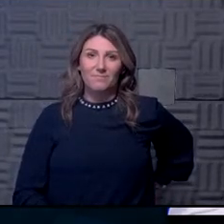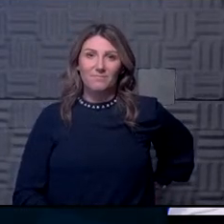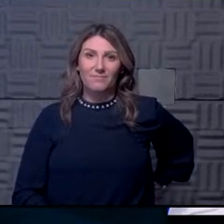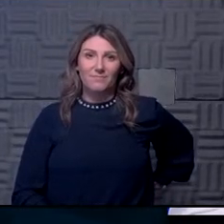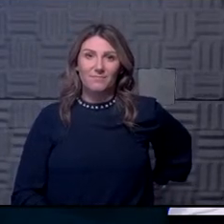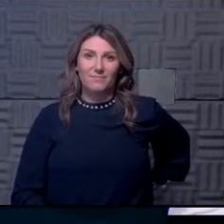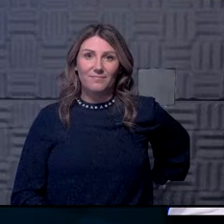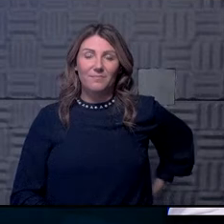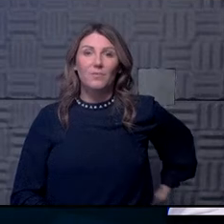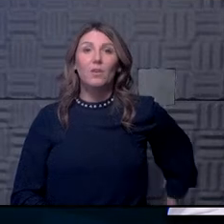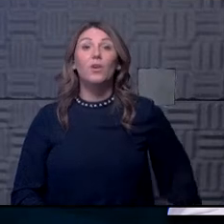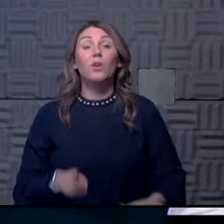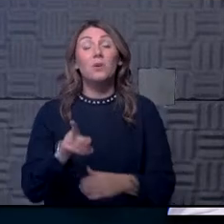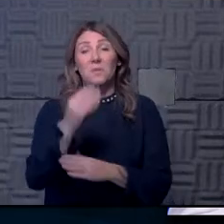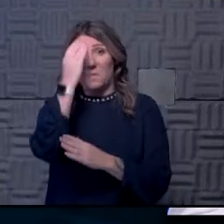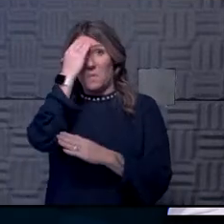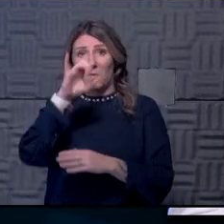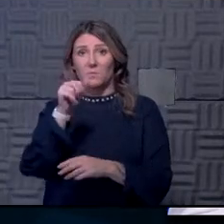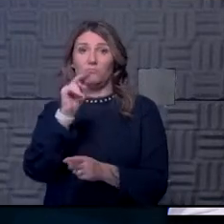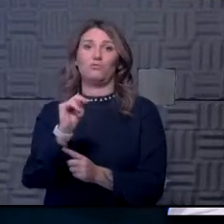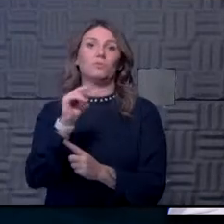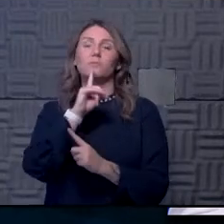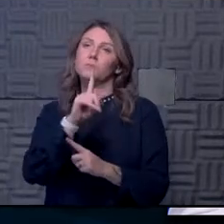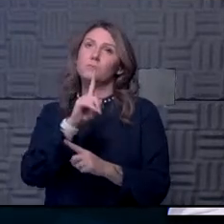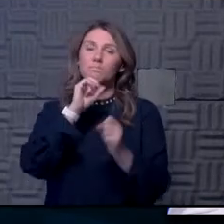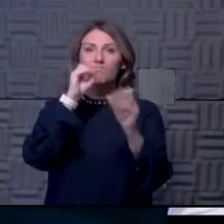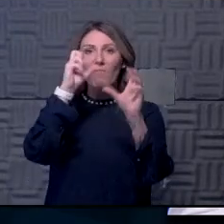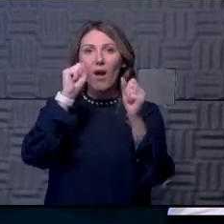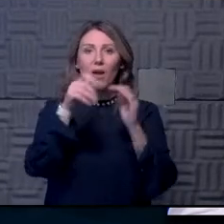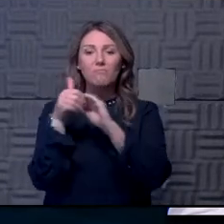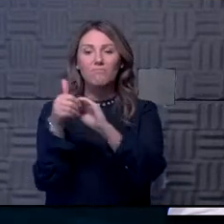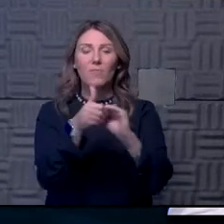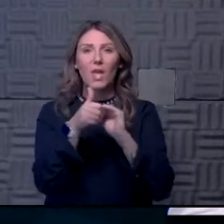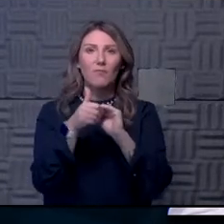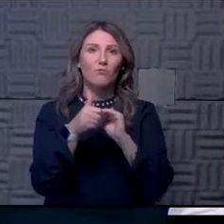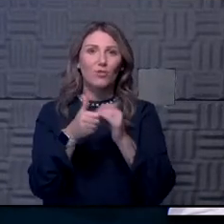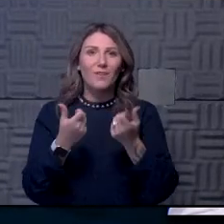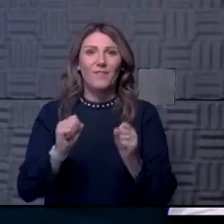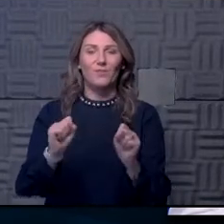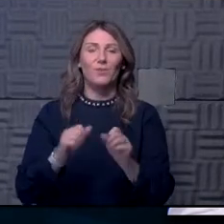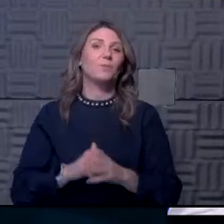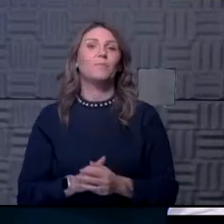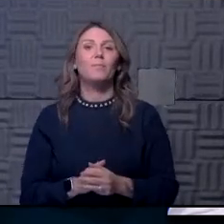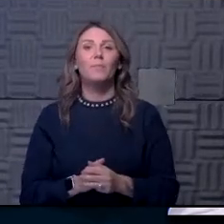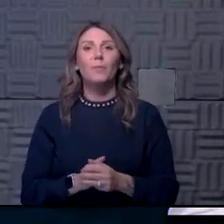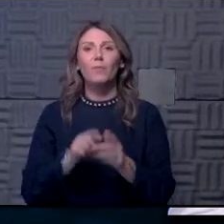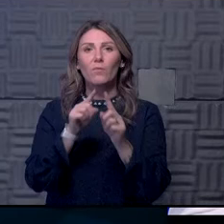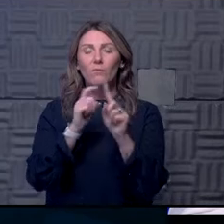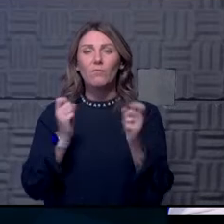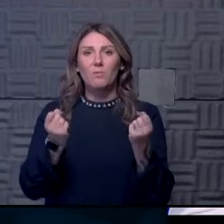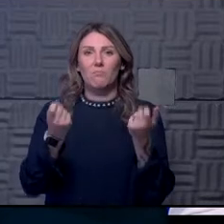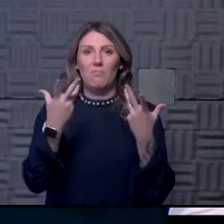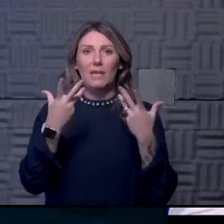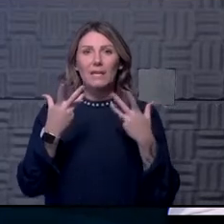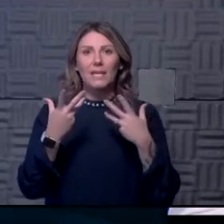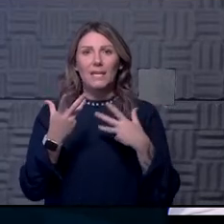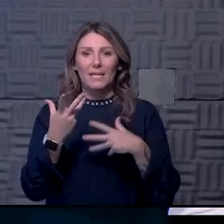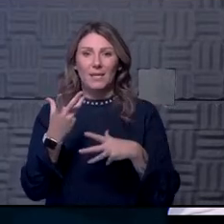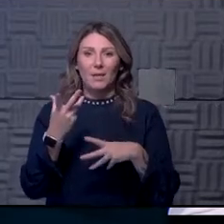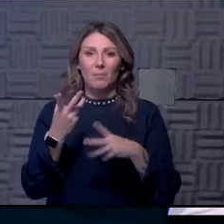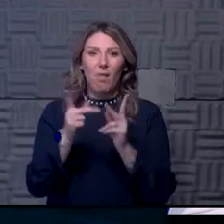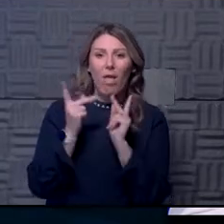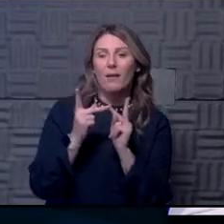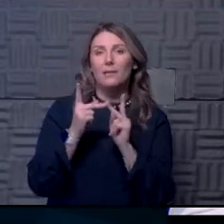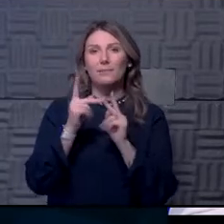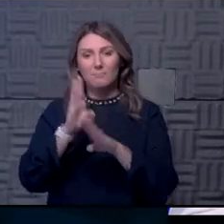Yeah, you know, Jen, I would agree. truly has been a remarkable collaborative effort from a number of entities. I think it